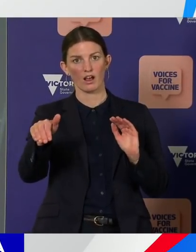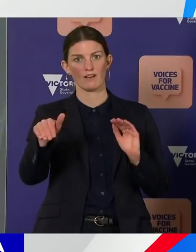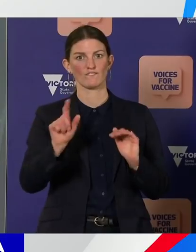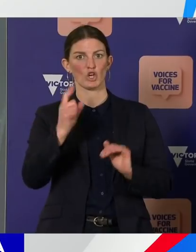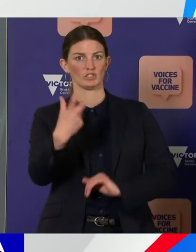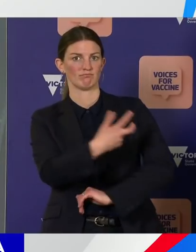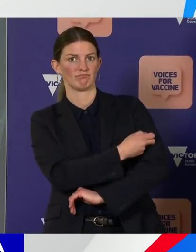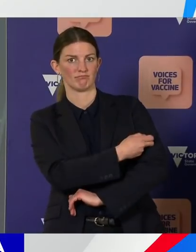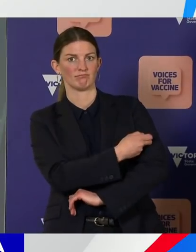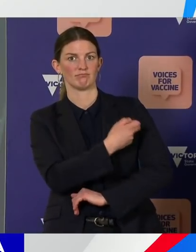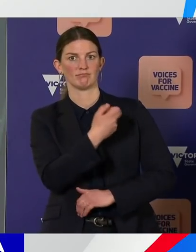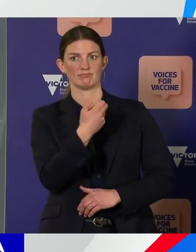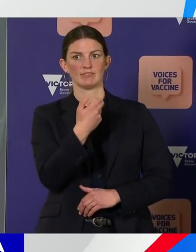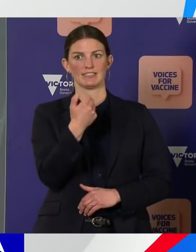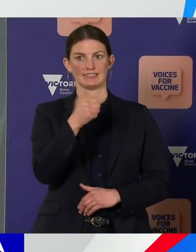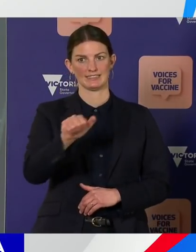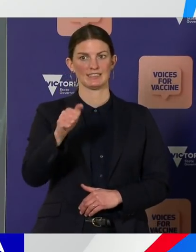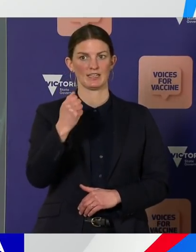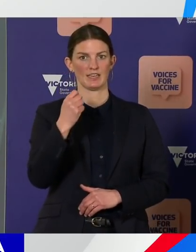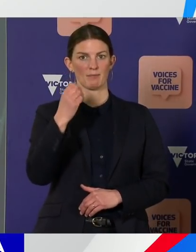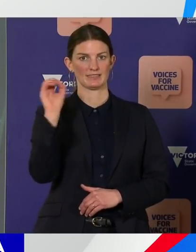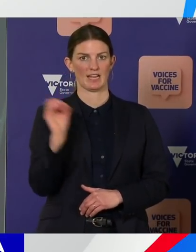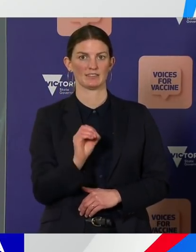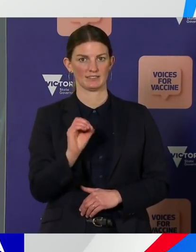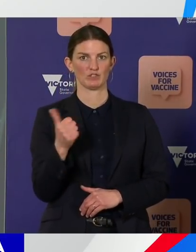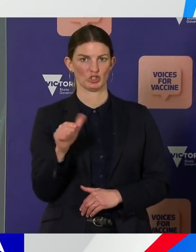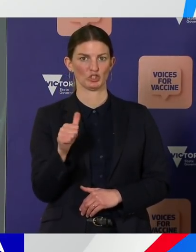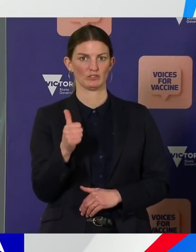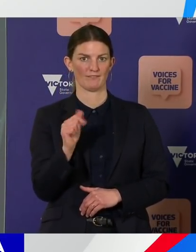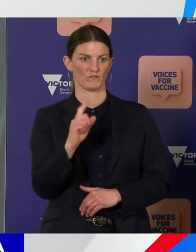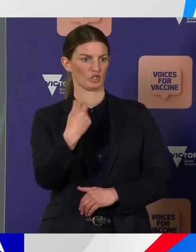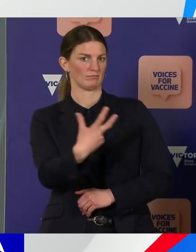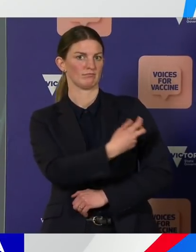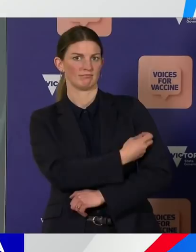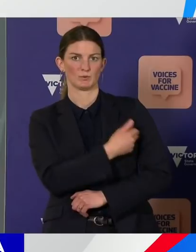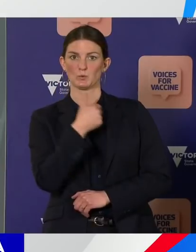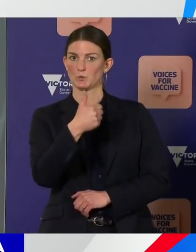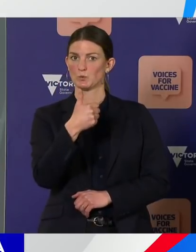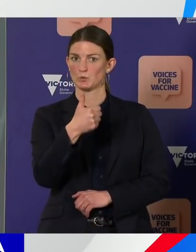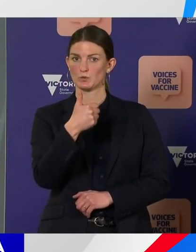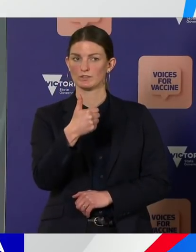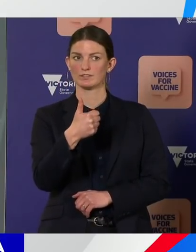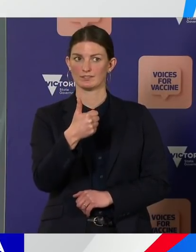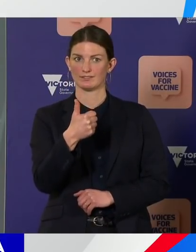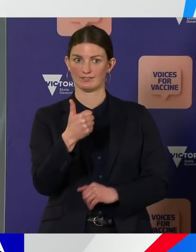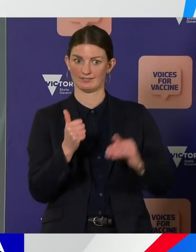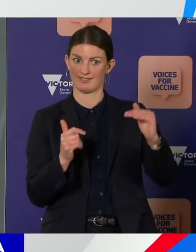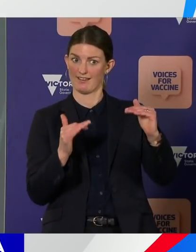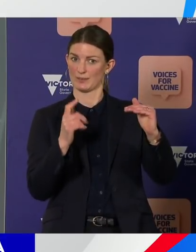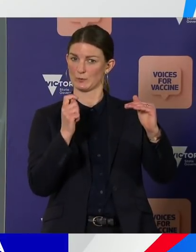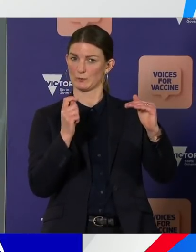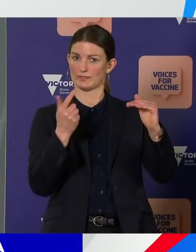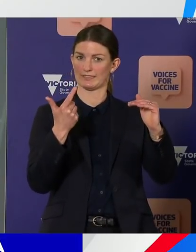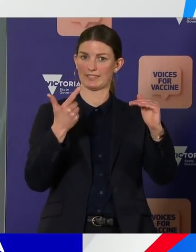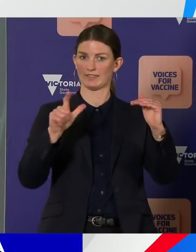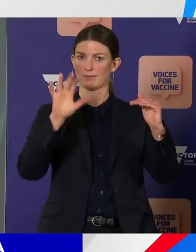people over 16 in Victoria. That's a good number, but it's well on the way to 70. We've just got